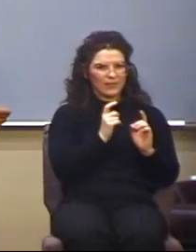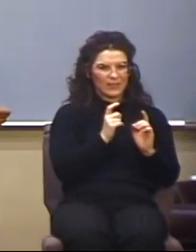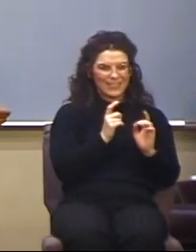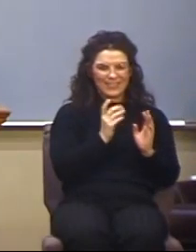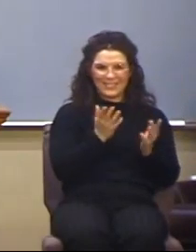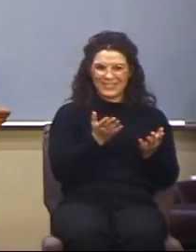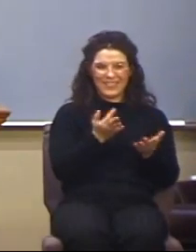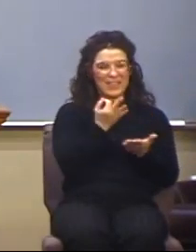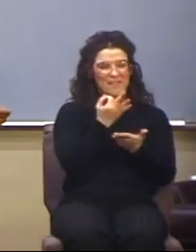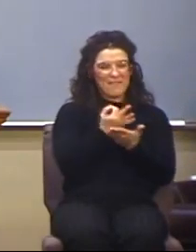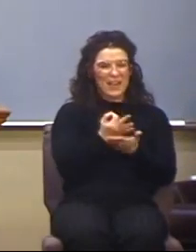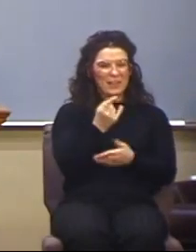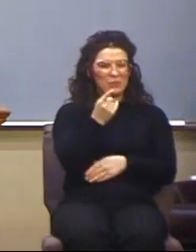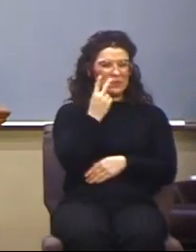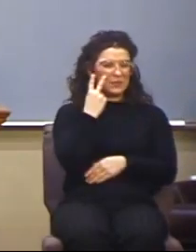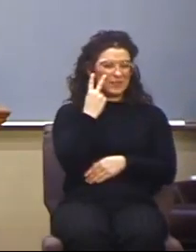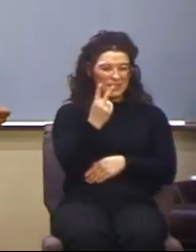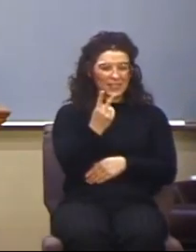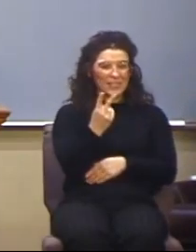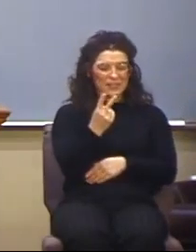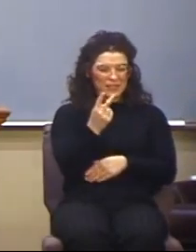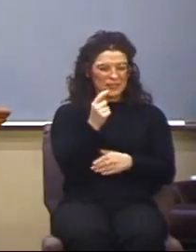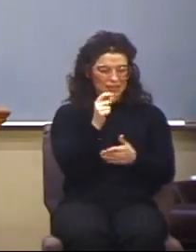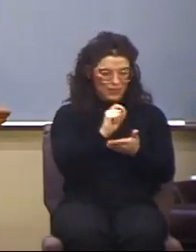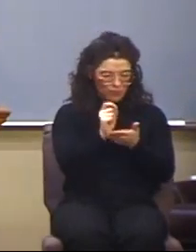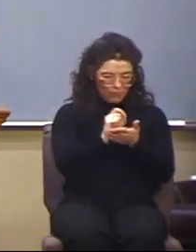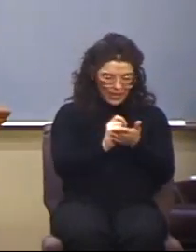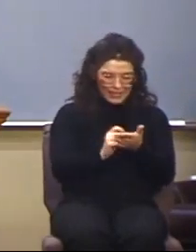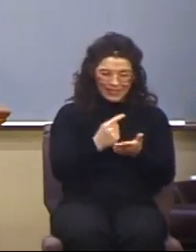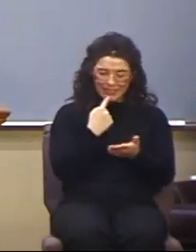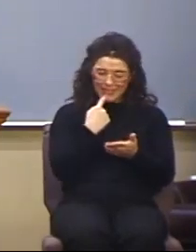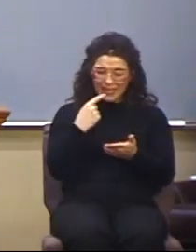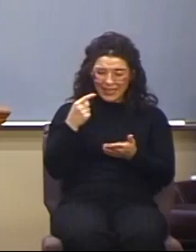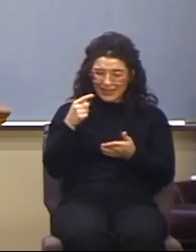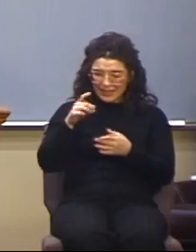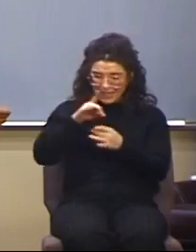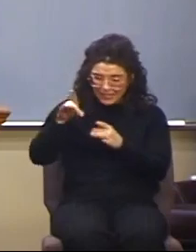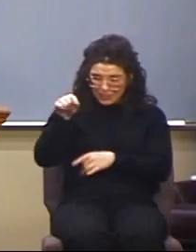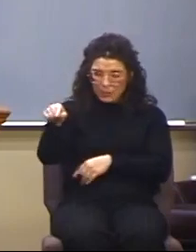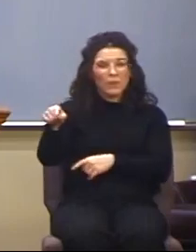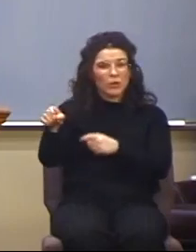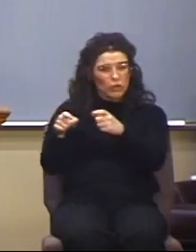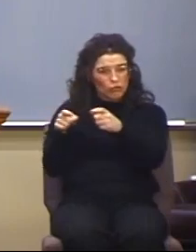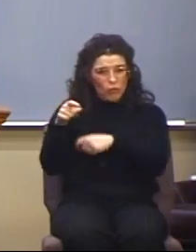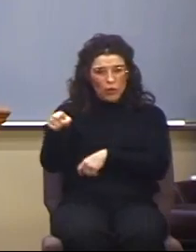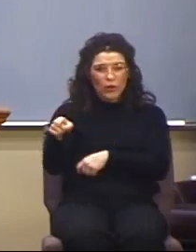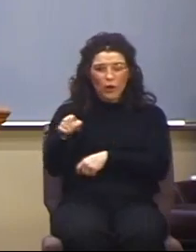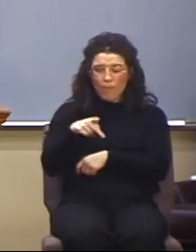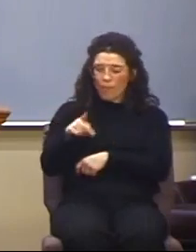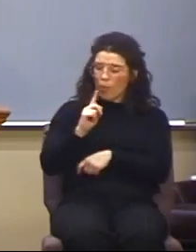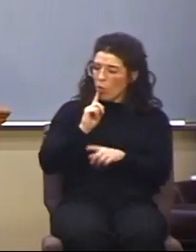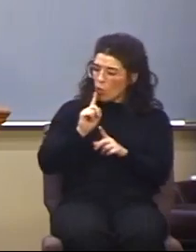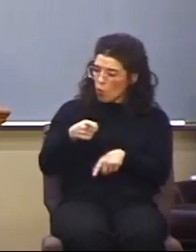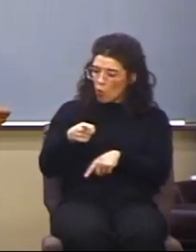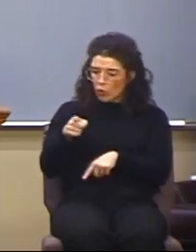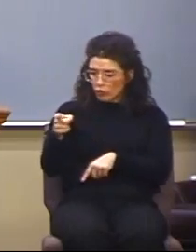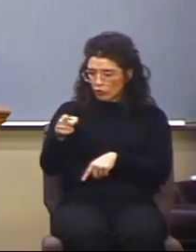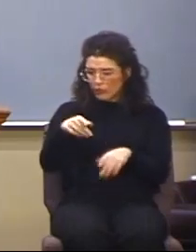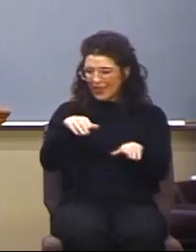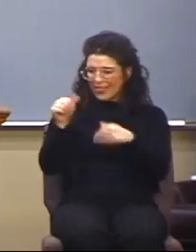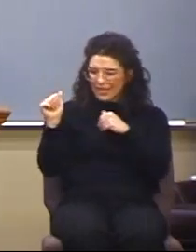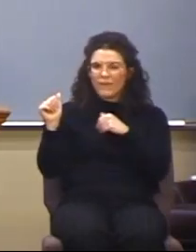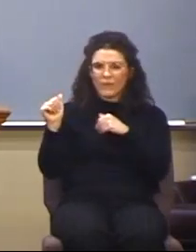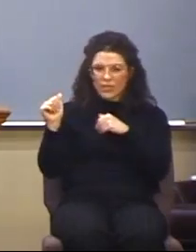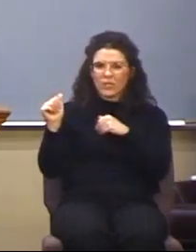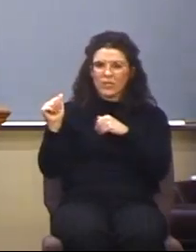describing some sort of a spirit in possession of this damsel. Paul commands the spirit to leave.